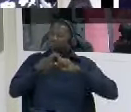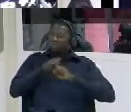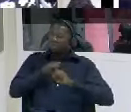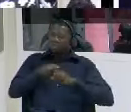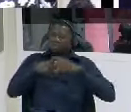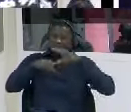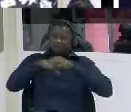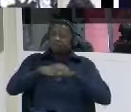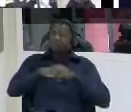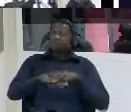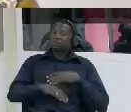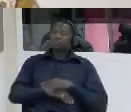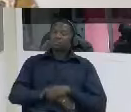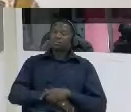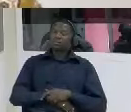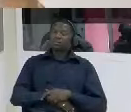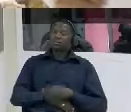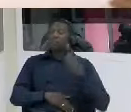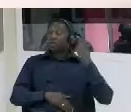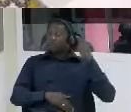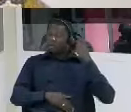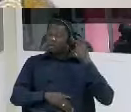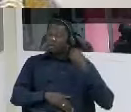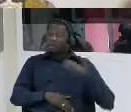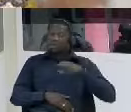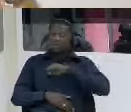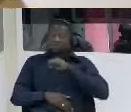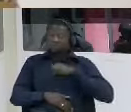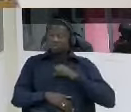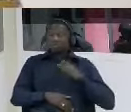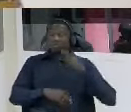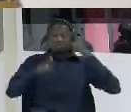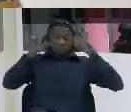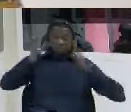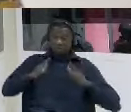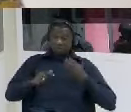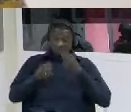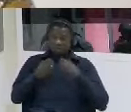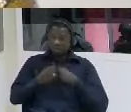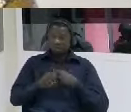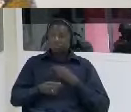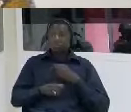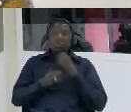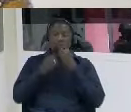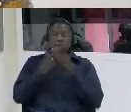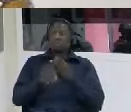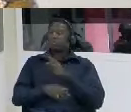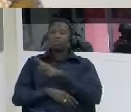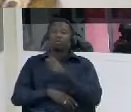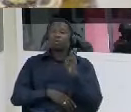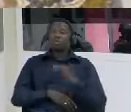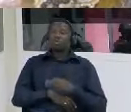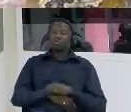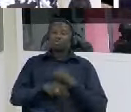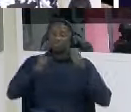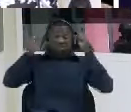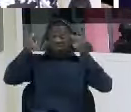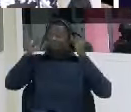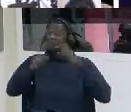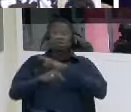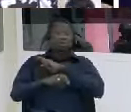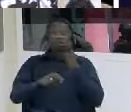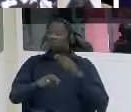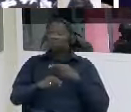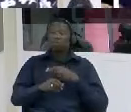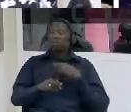our lawyers tell us that then we said no we protest we say we are not going to